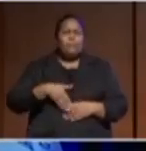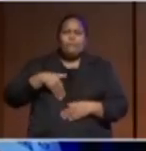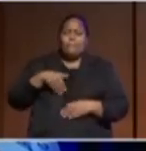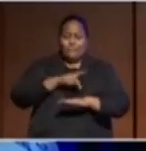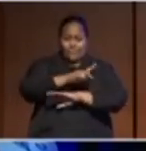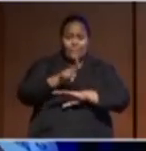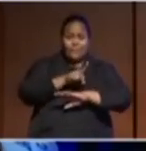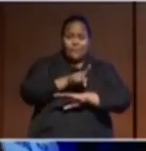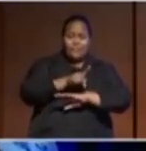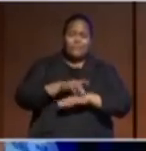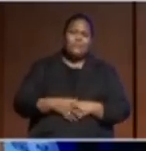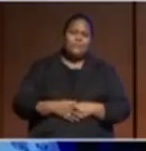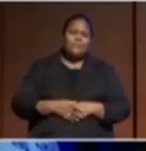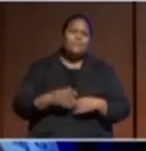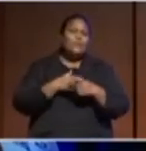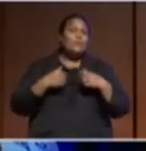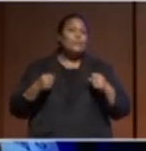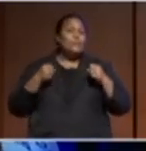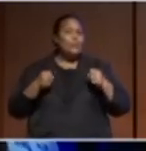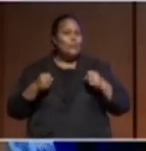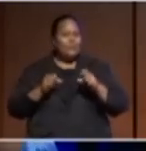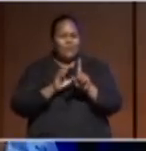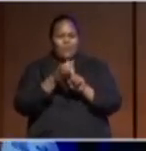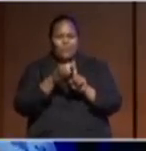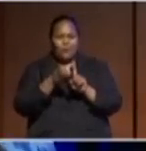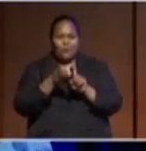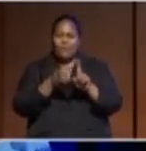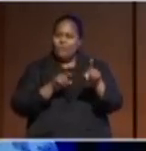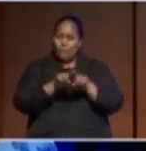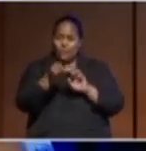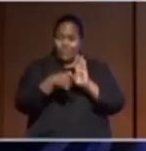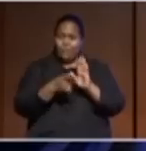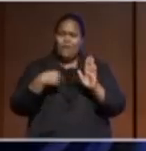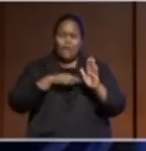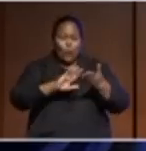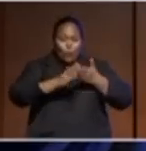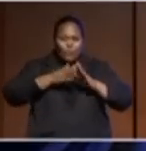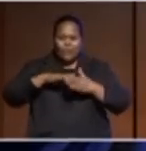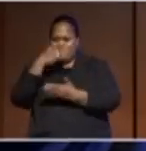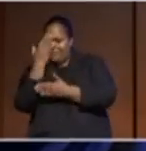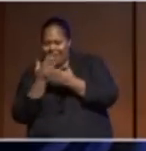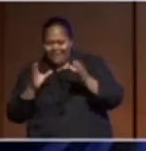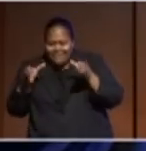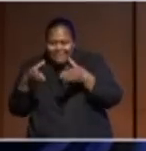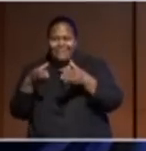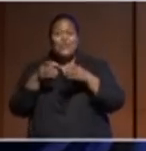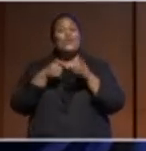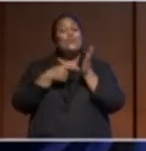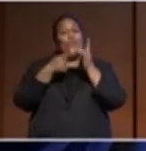Pacific, as we were very strong on culture, we're predominantly a community-based society back in Tuvalu.